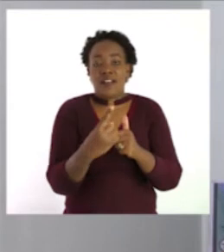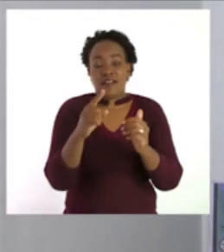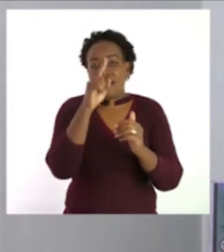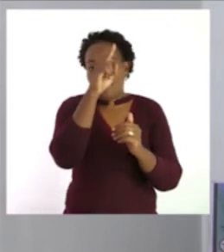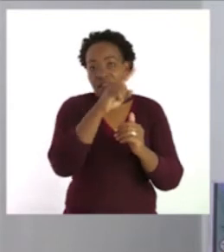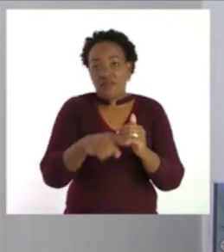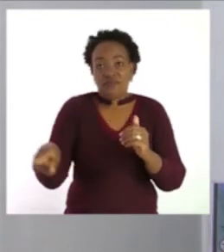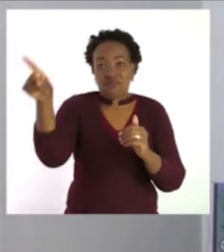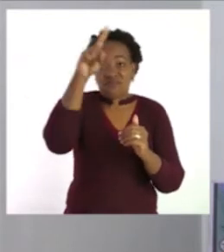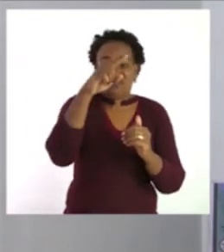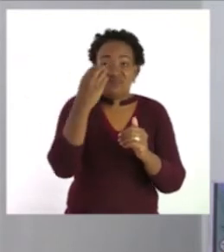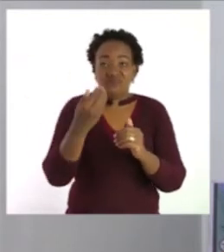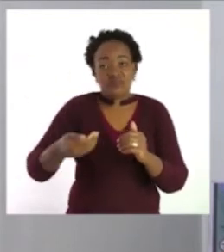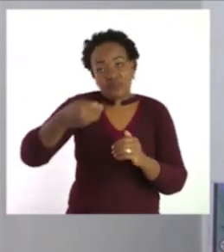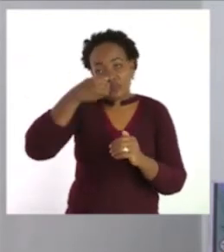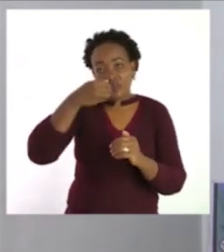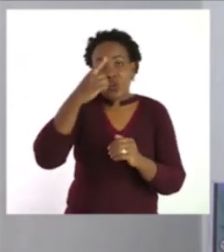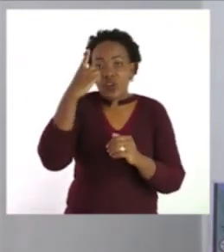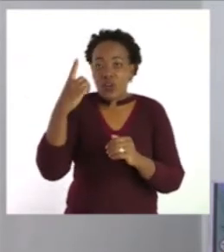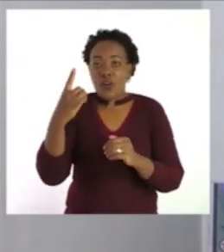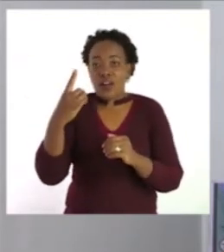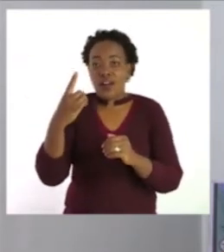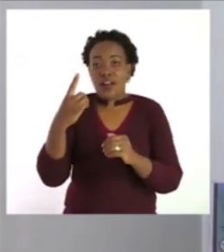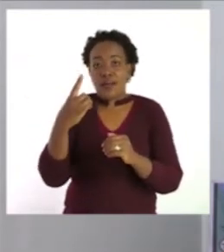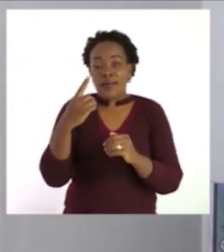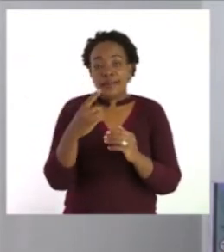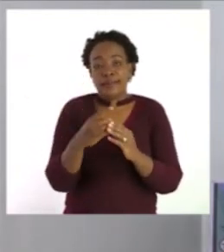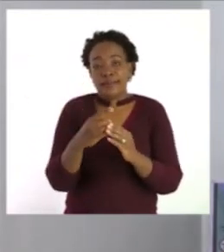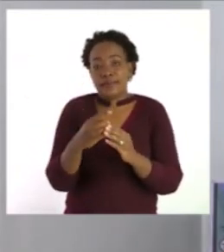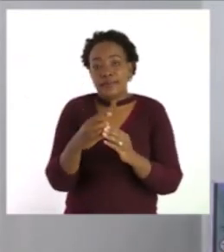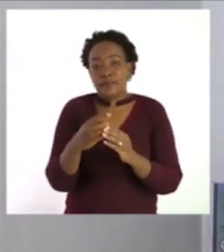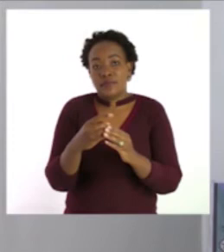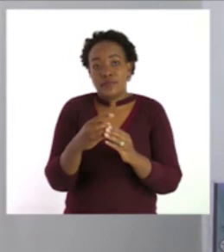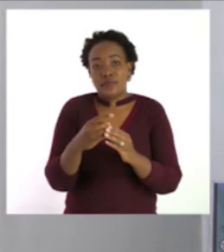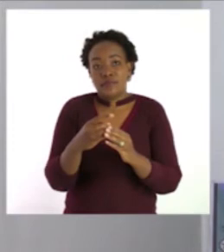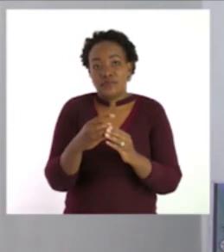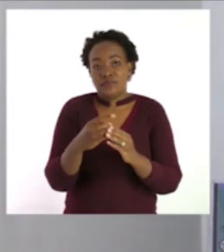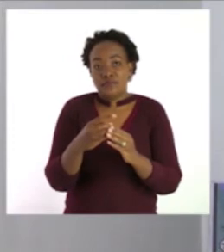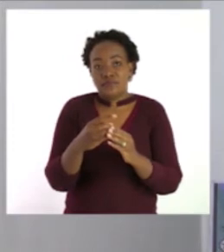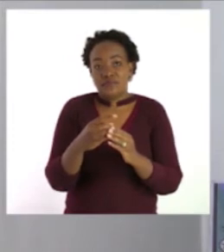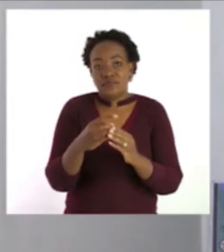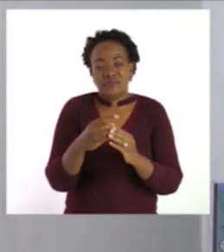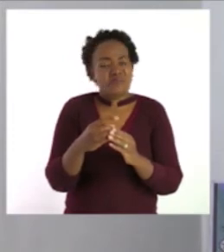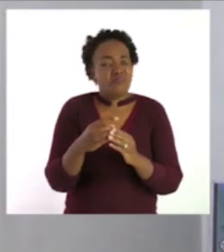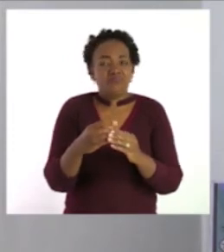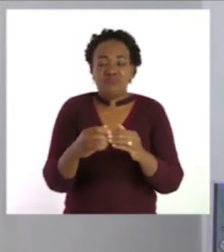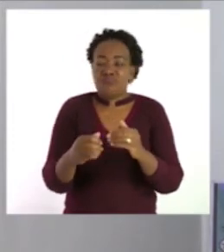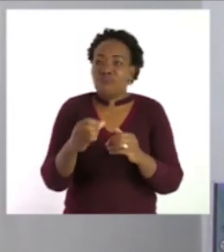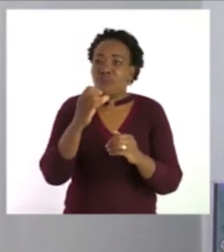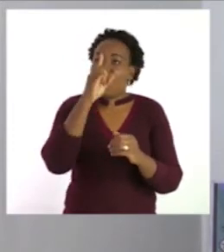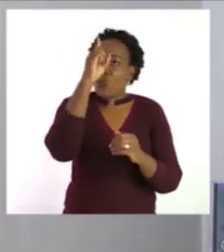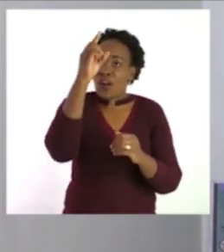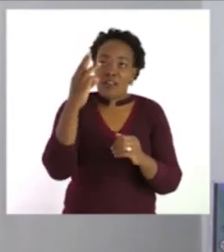out of the one, two, three, four. We don't say one over three. We say